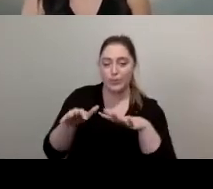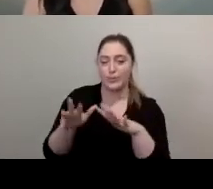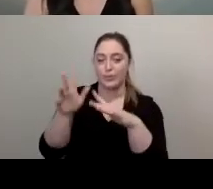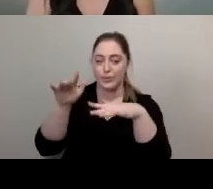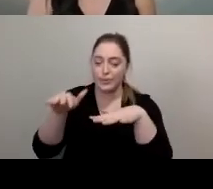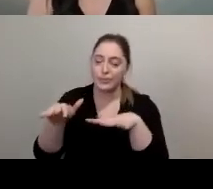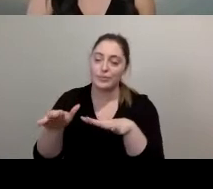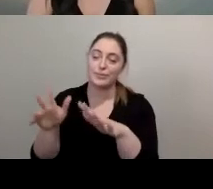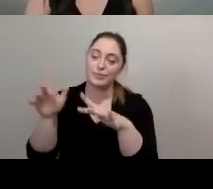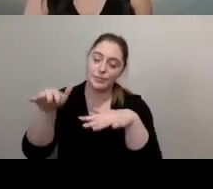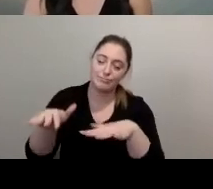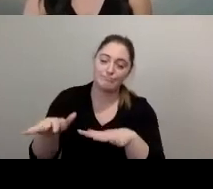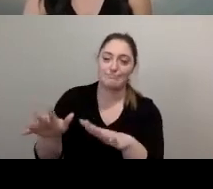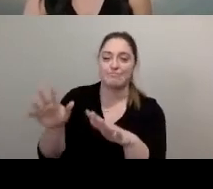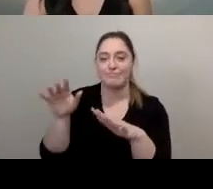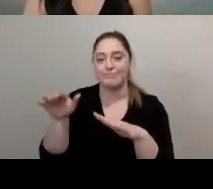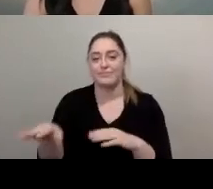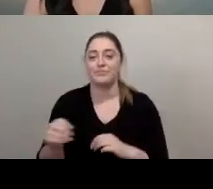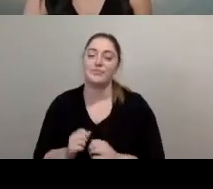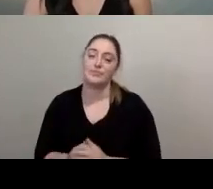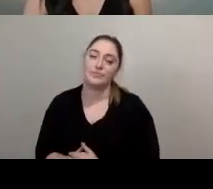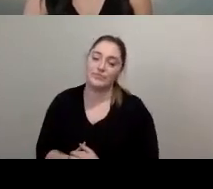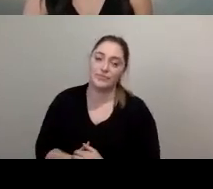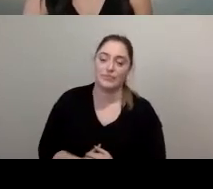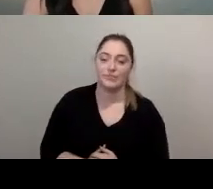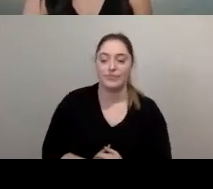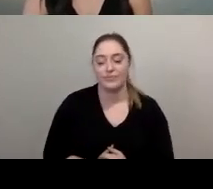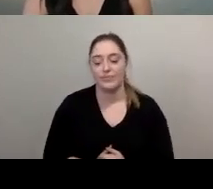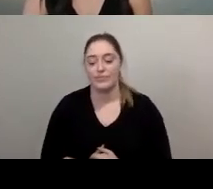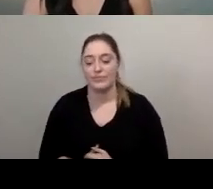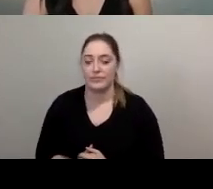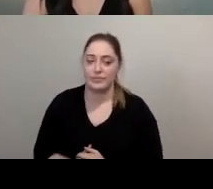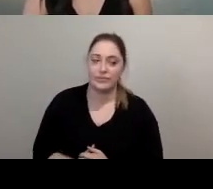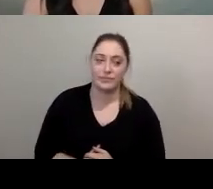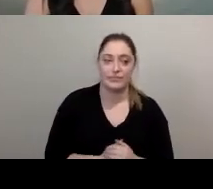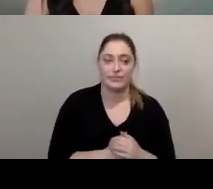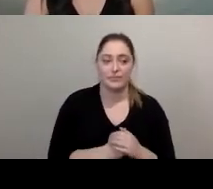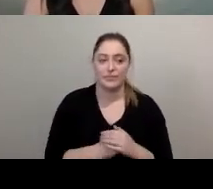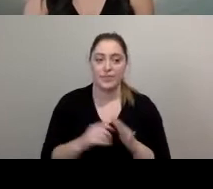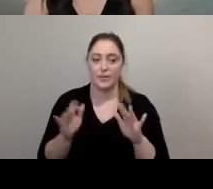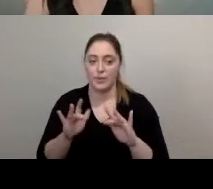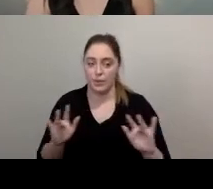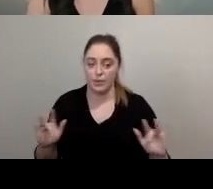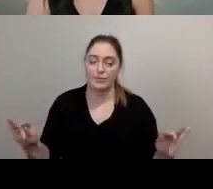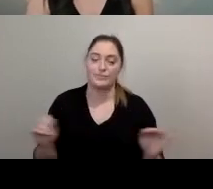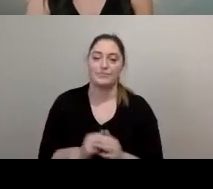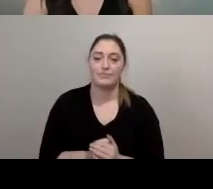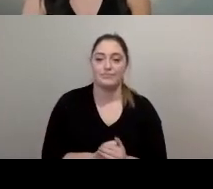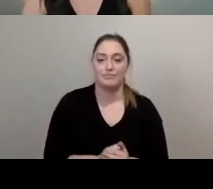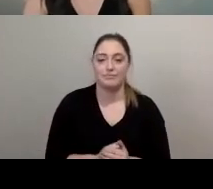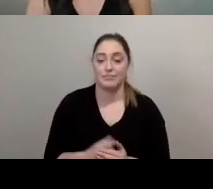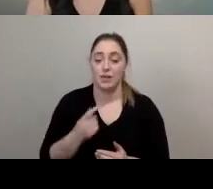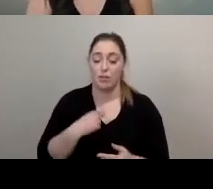the middle, till you see sides, you walk